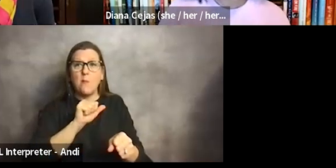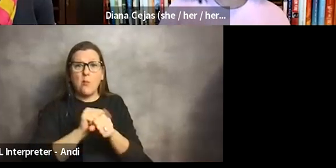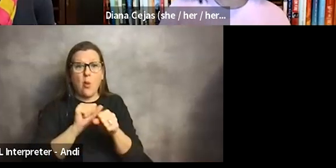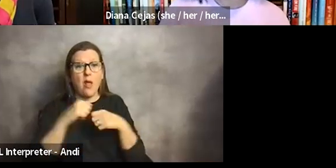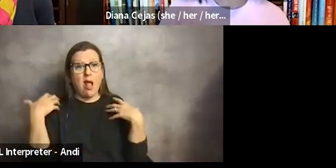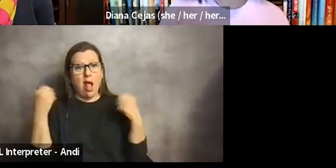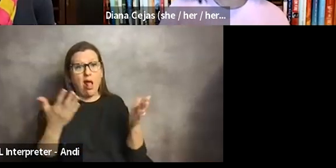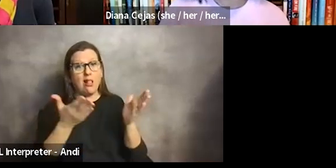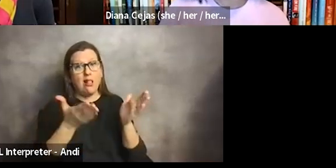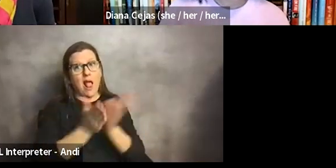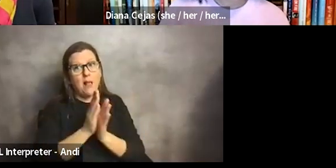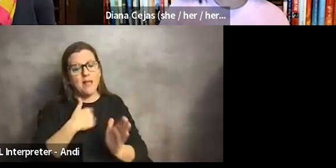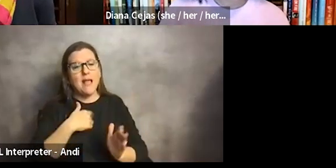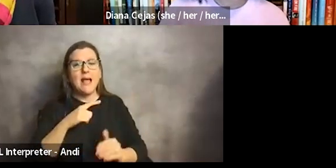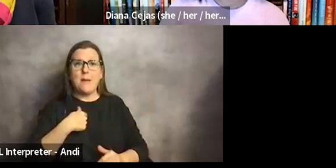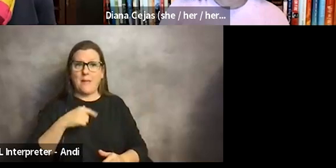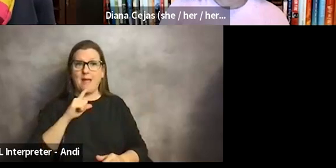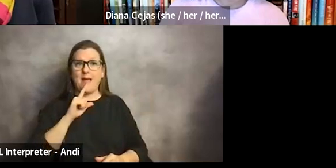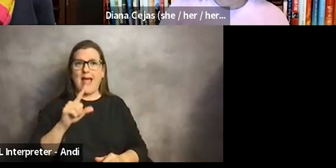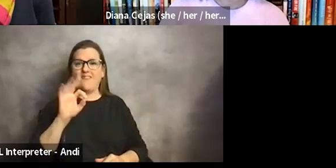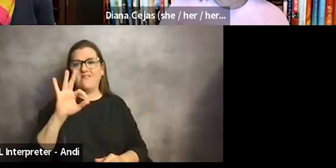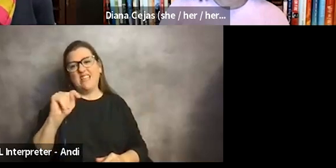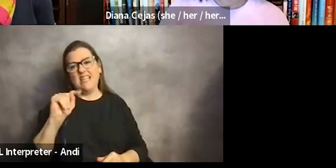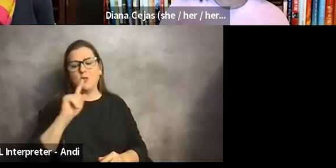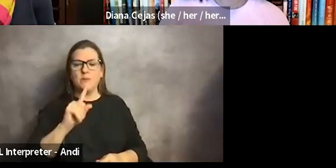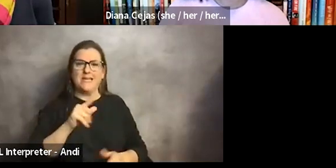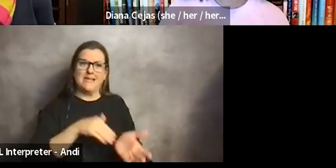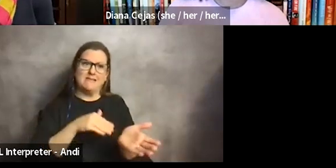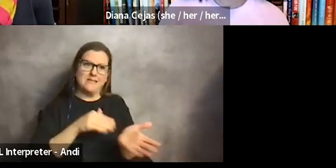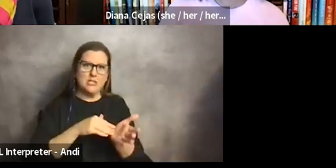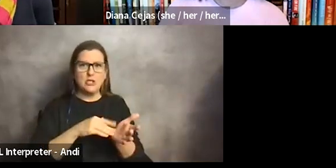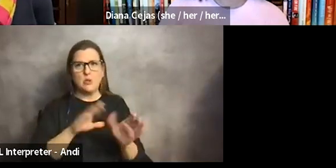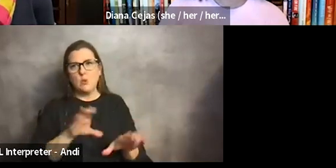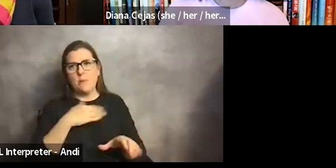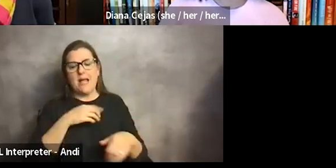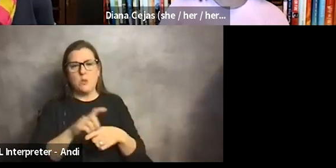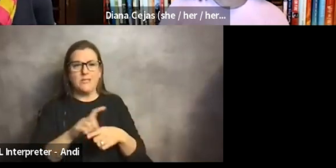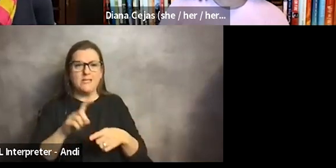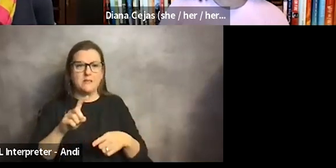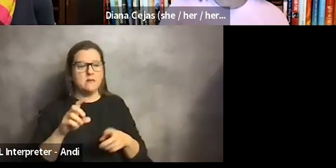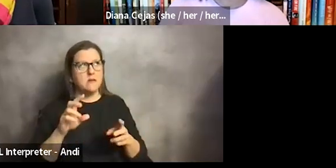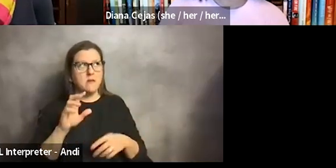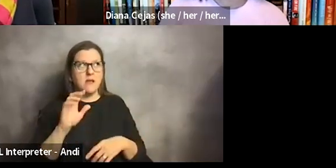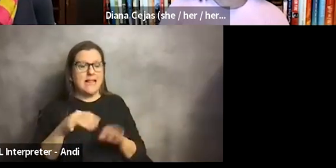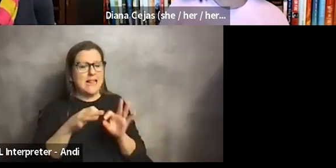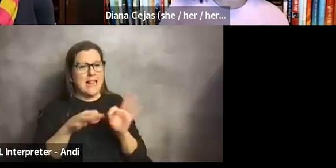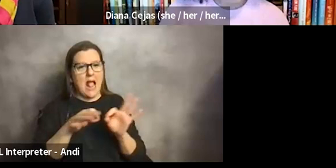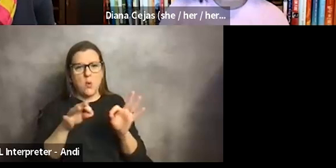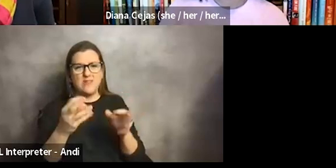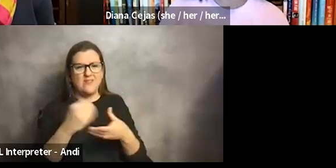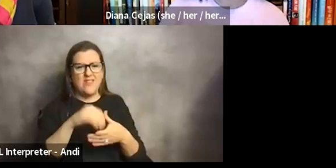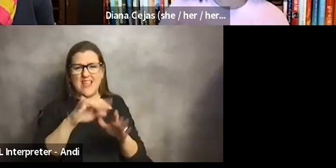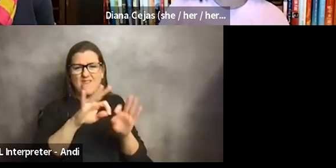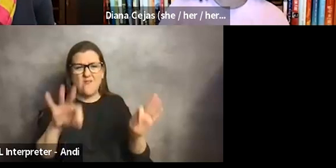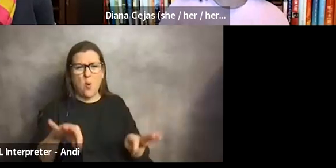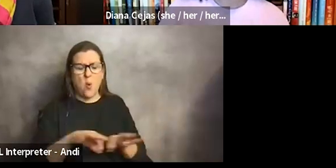out a, am I fit to be a physician and to, you know, do my duties, which drives me just the semantics, the language is very important